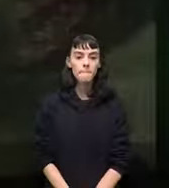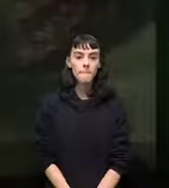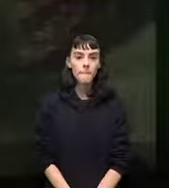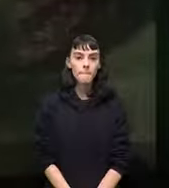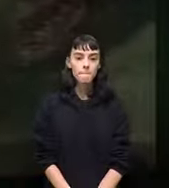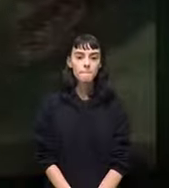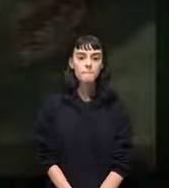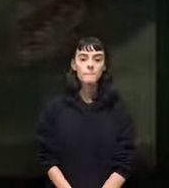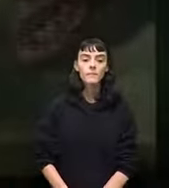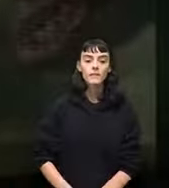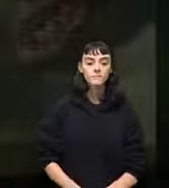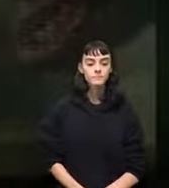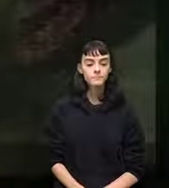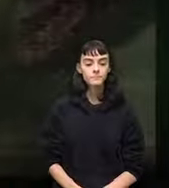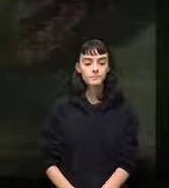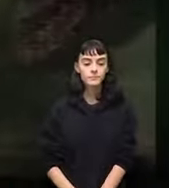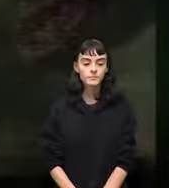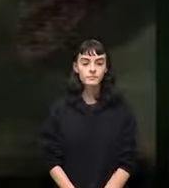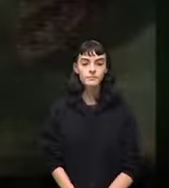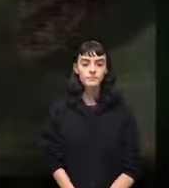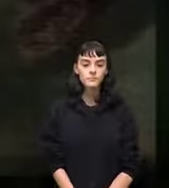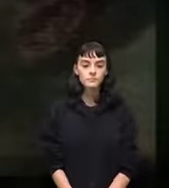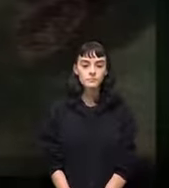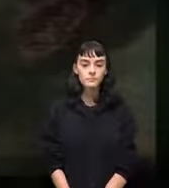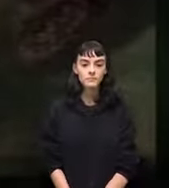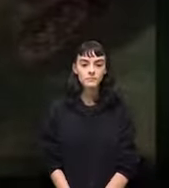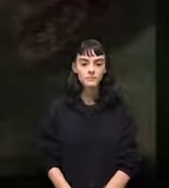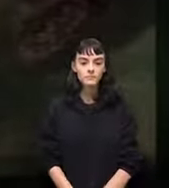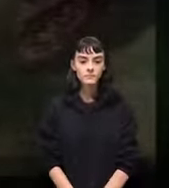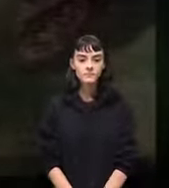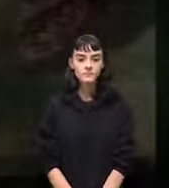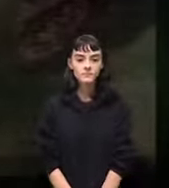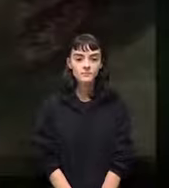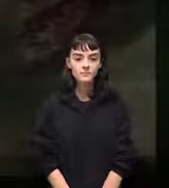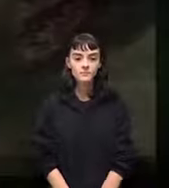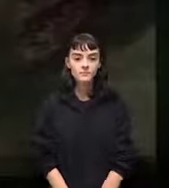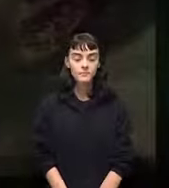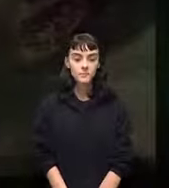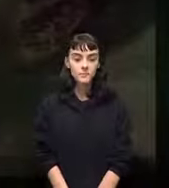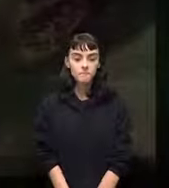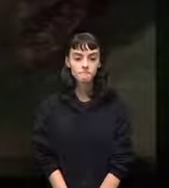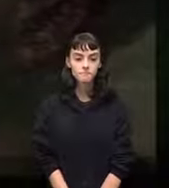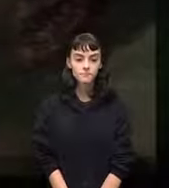forces it to be a public question from there forward